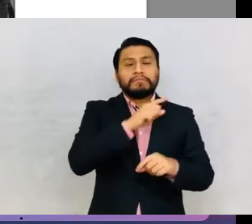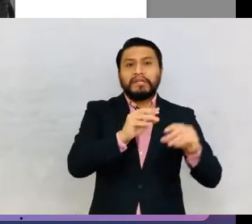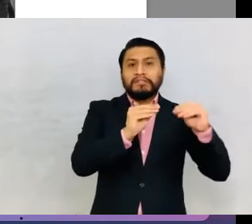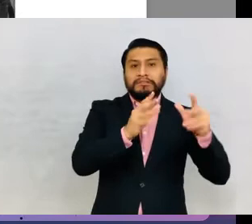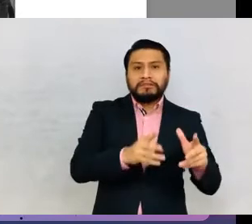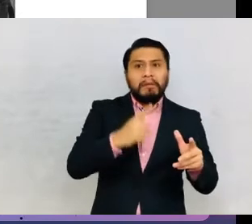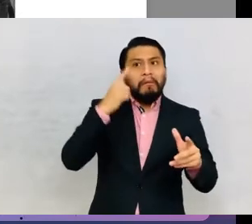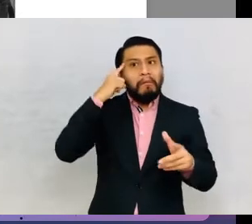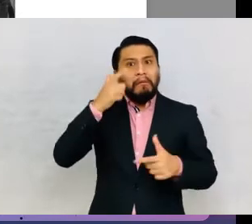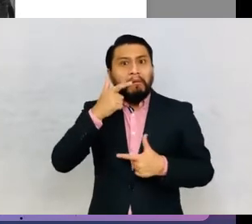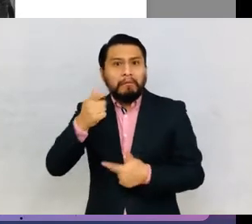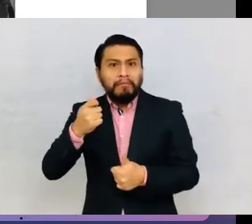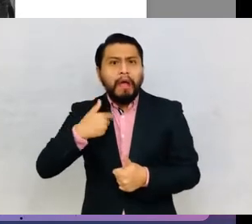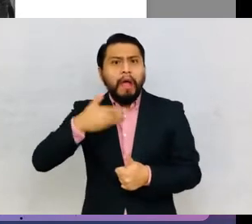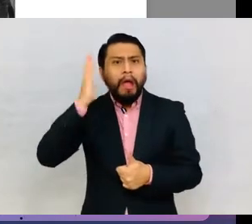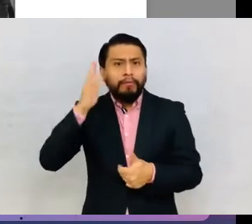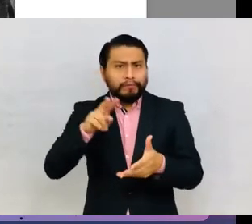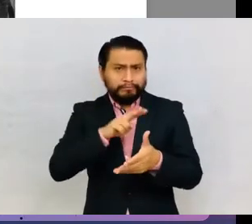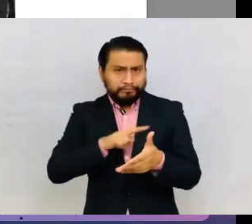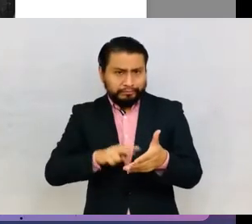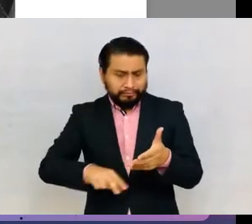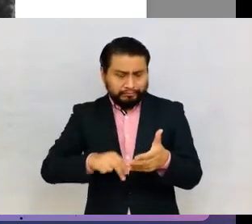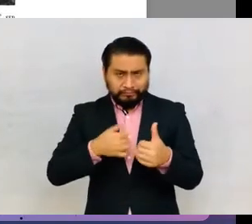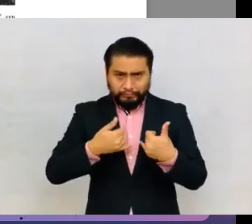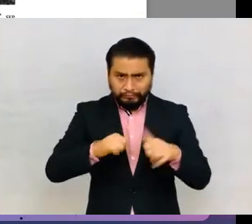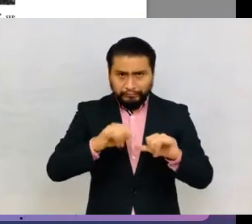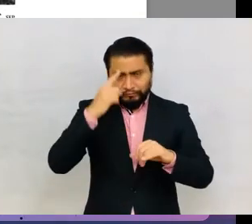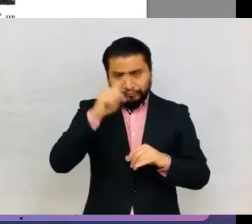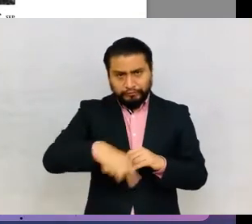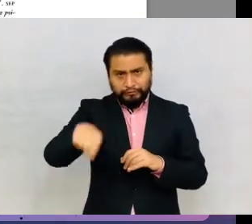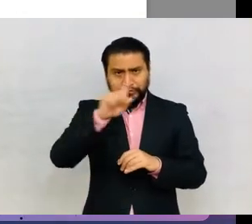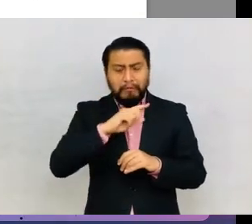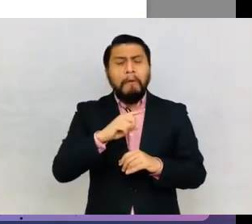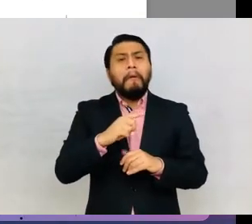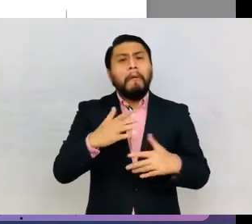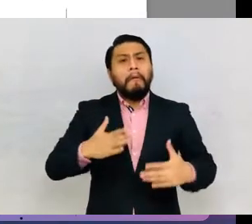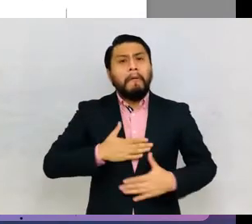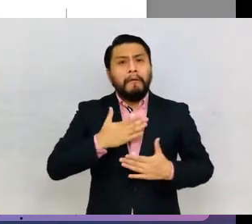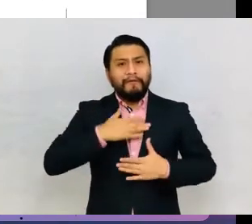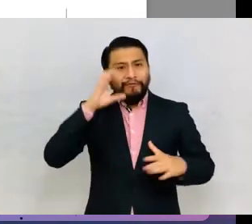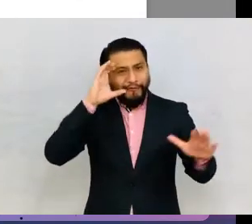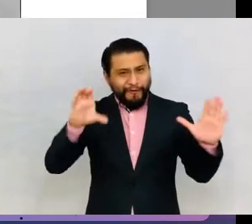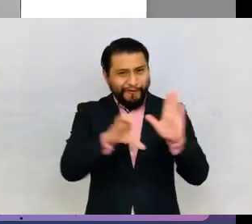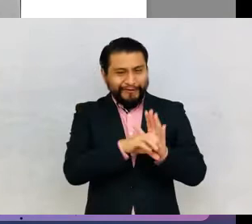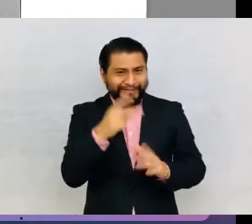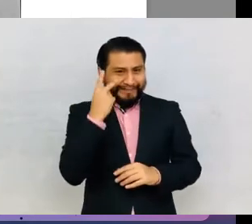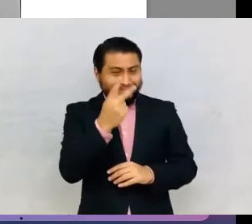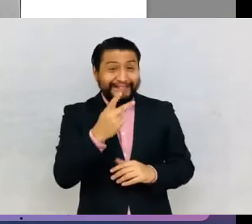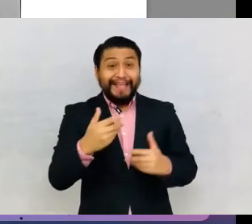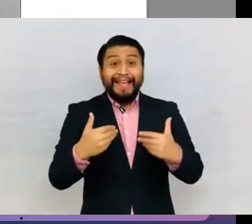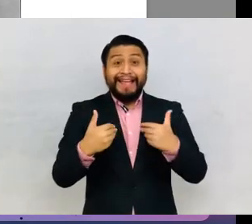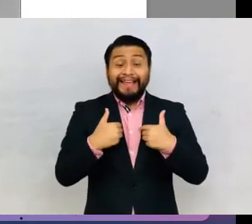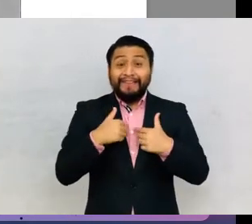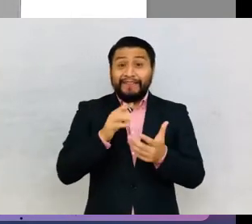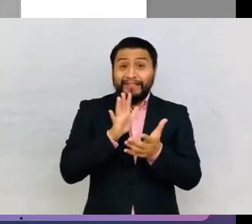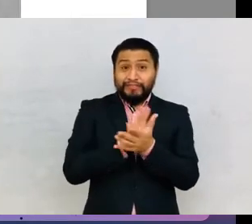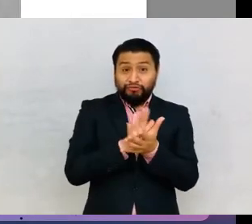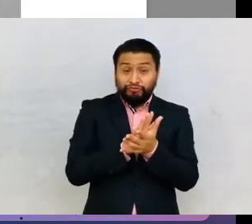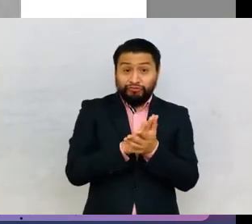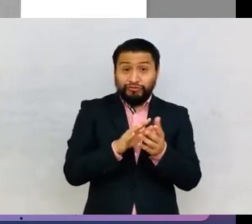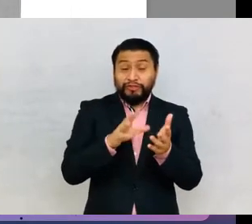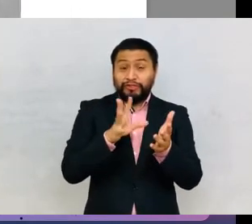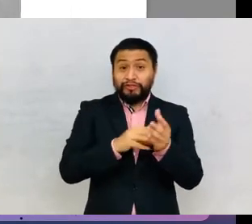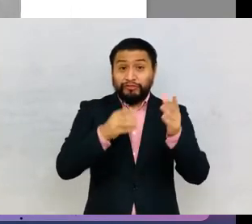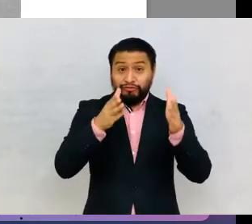And I'm going to continue so that you can enjoy the following photograph. This is a boarding school student,